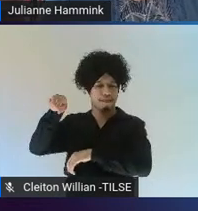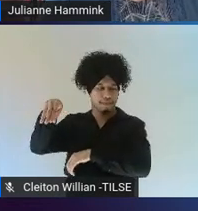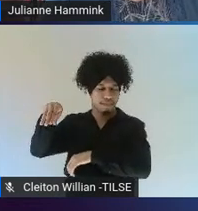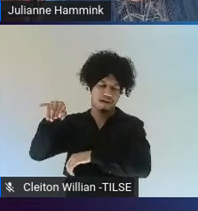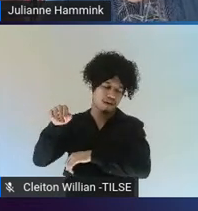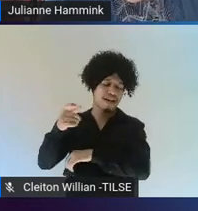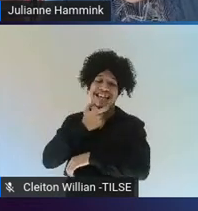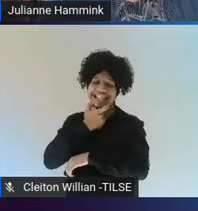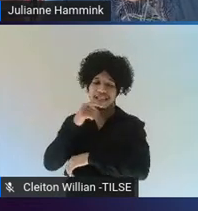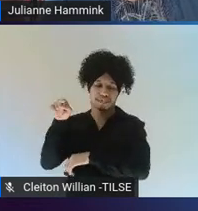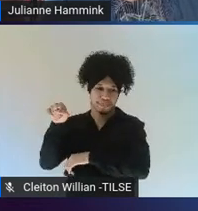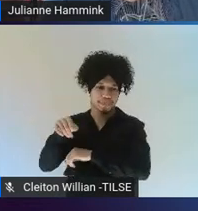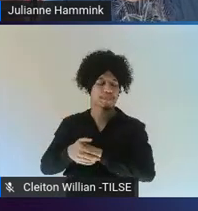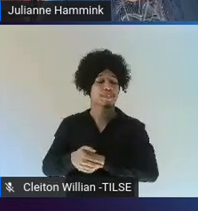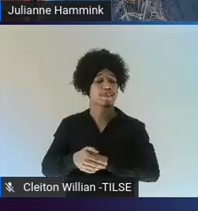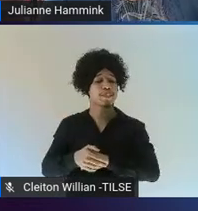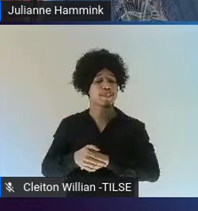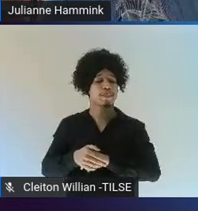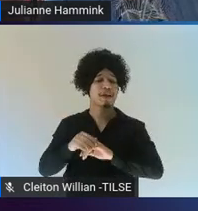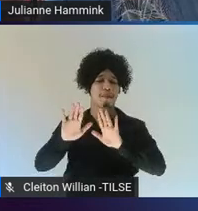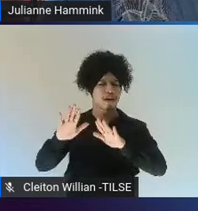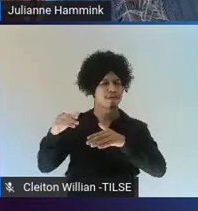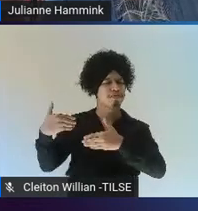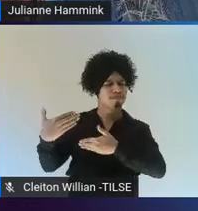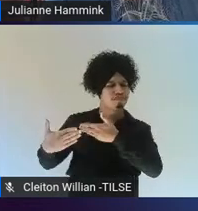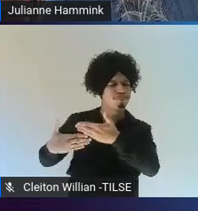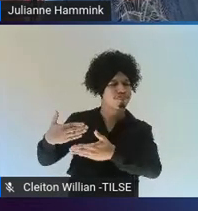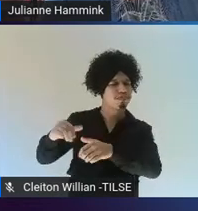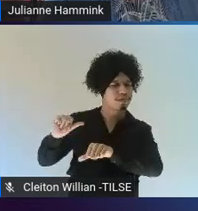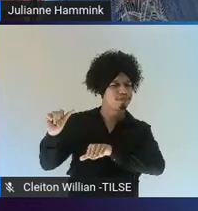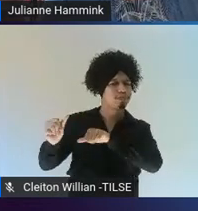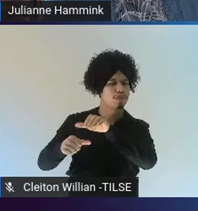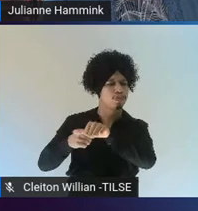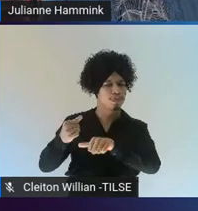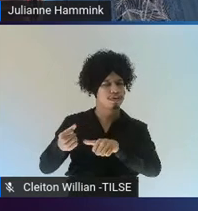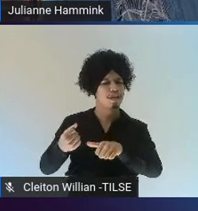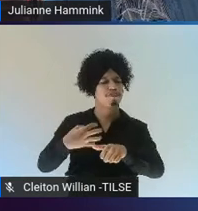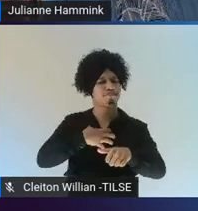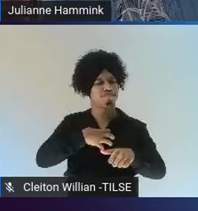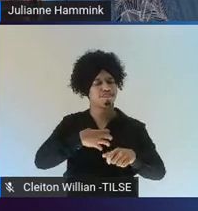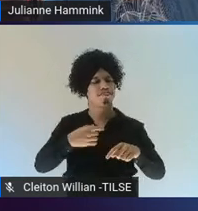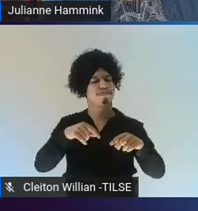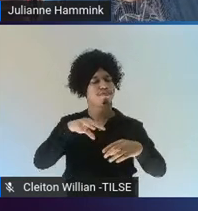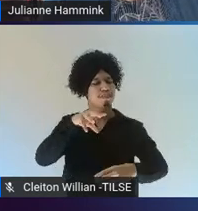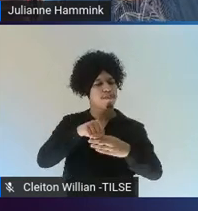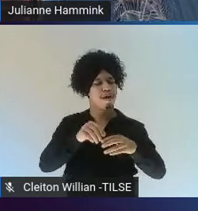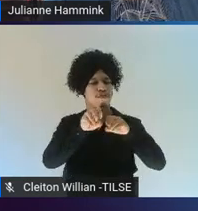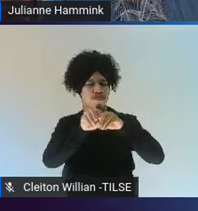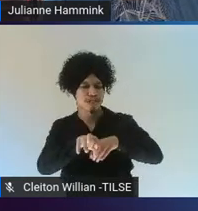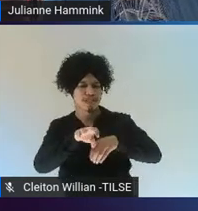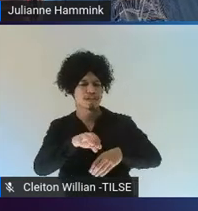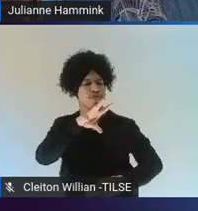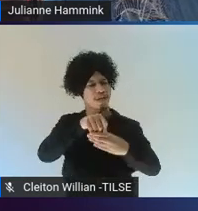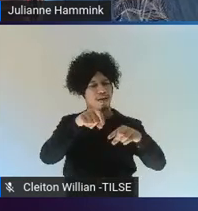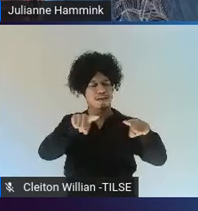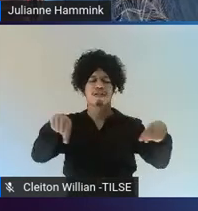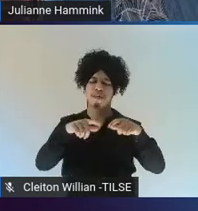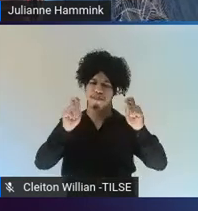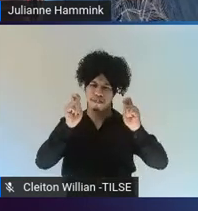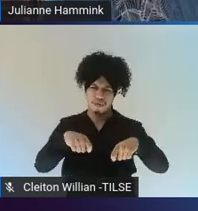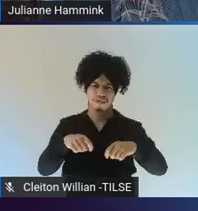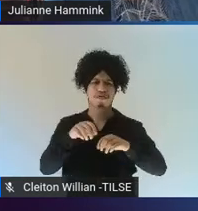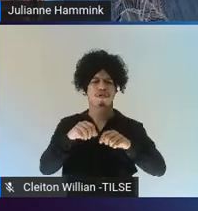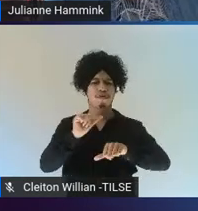that might change actions in the classroom and practices. And there are three languages of instruction at this